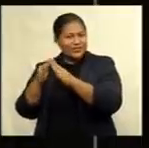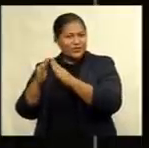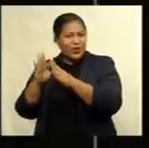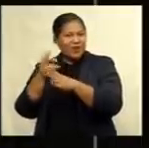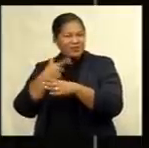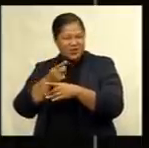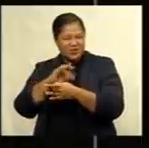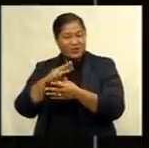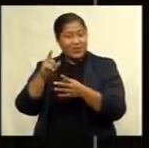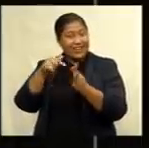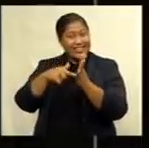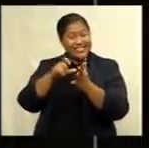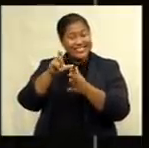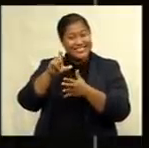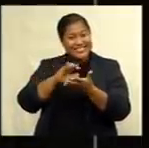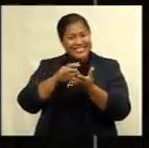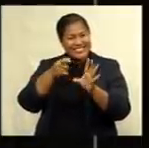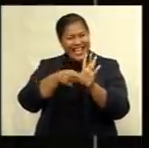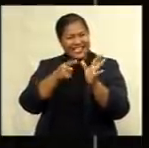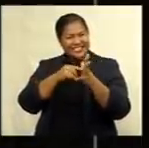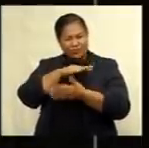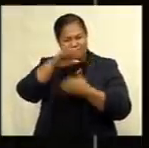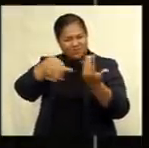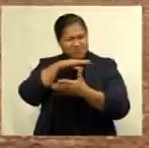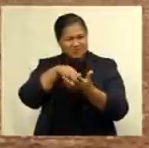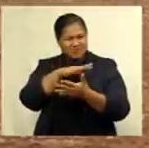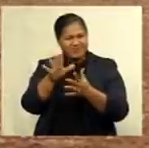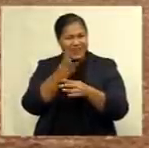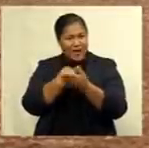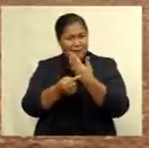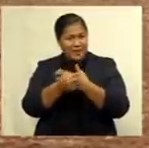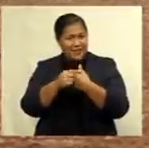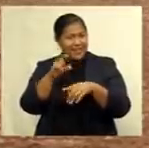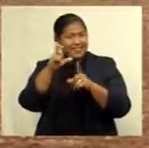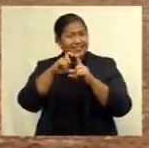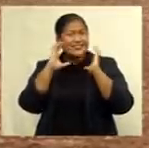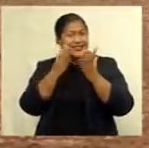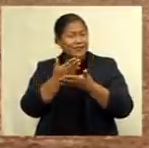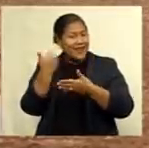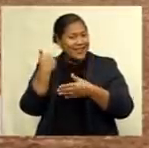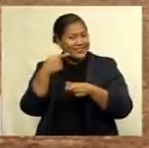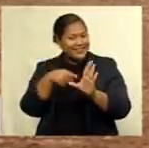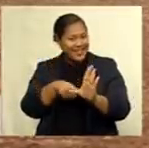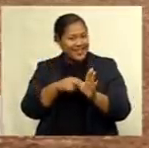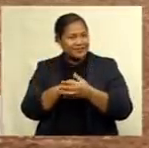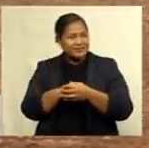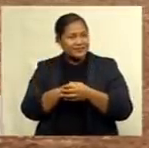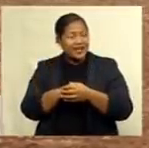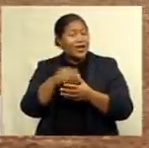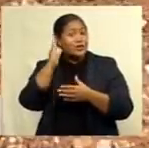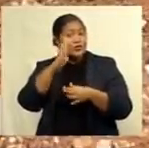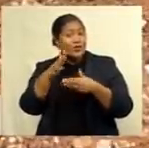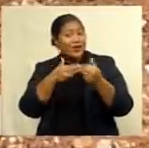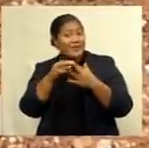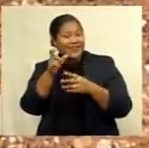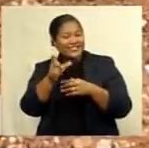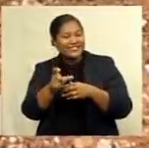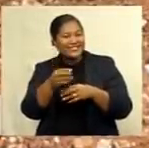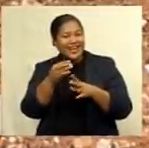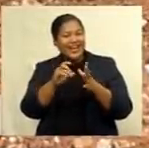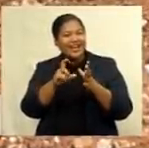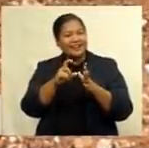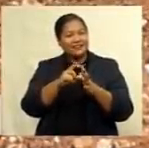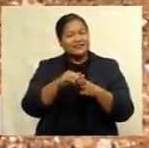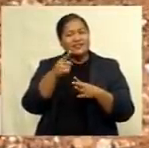caused by TC Yasa in December last year. School manager Ovinie Mbalay-Namau says when they saw the extent of